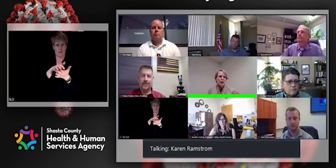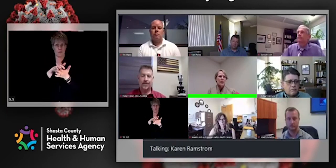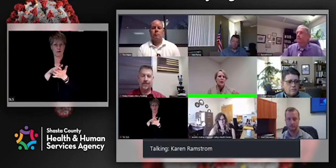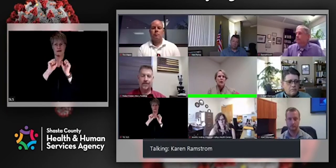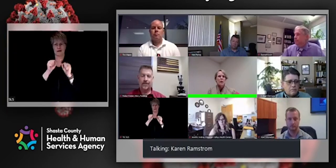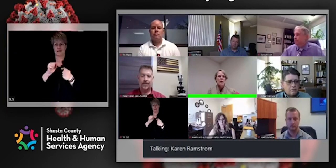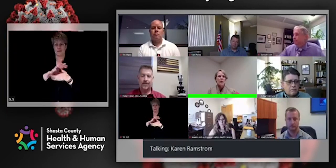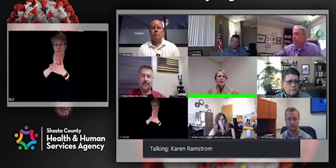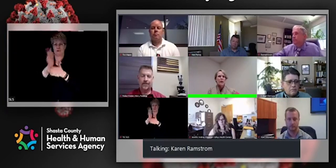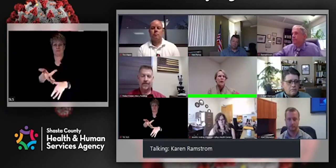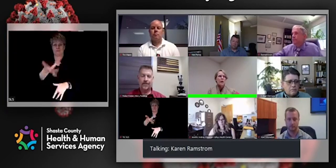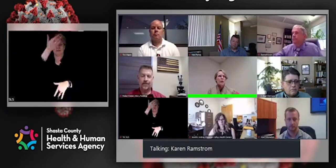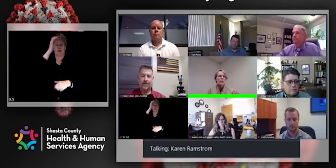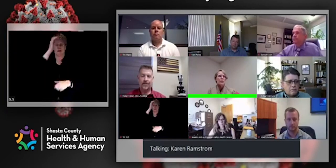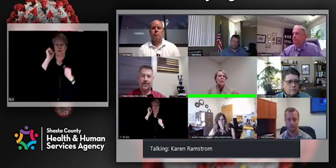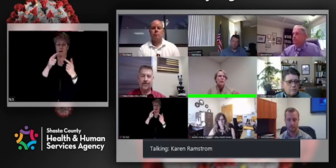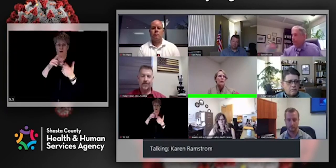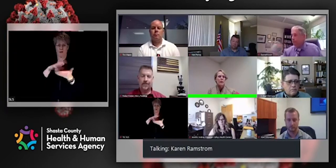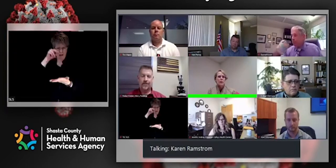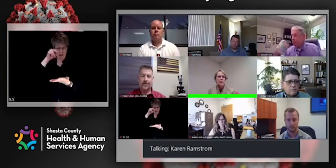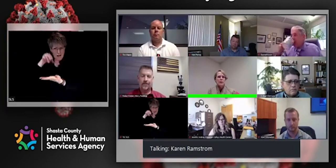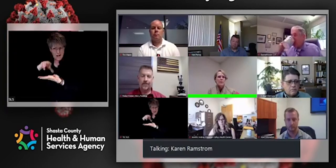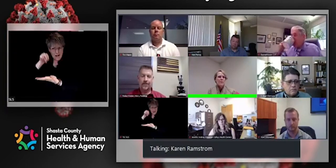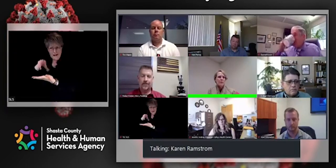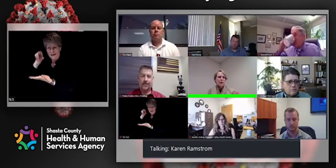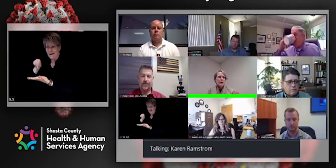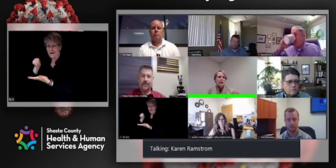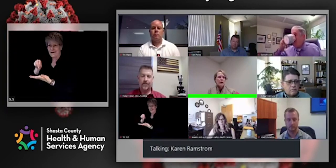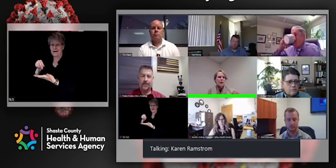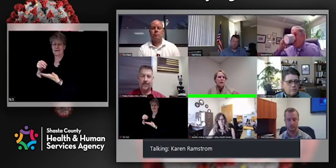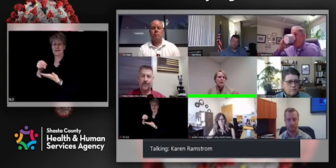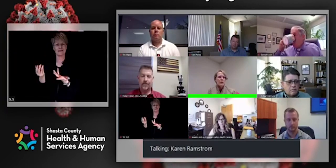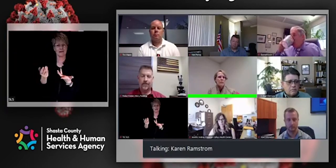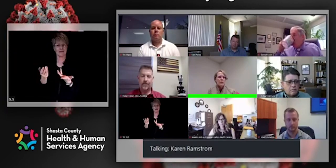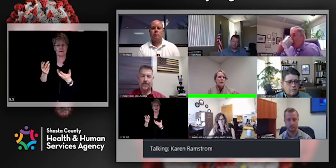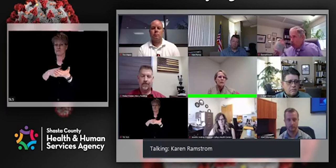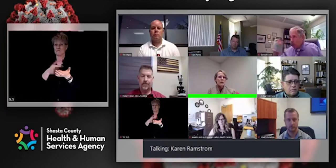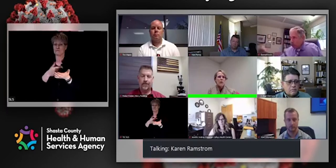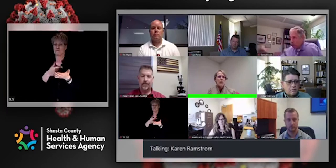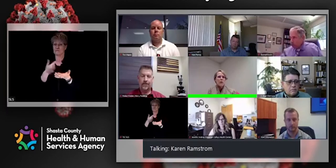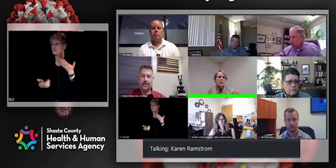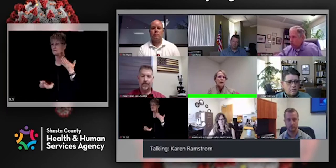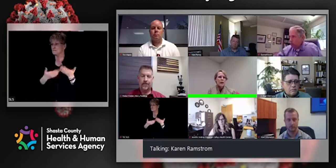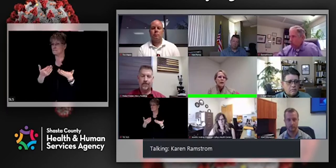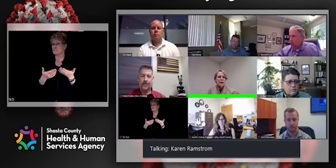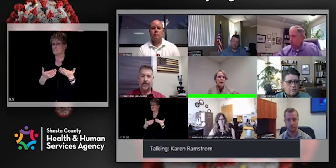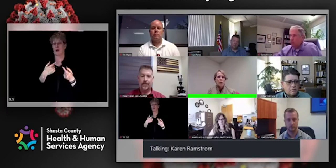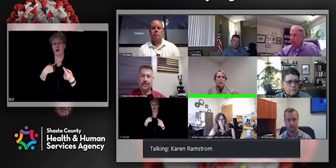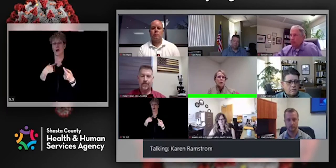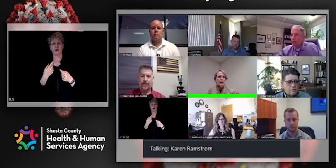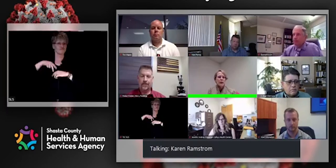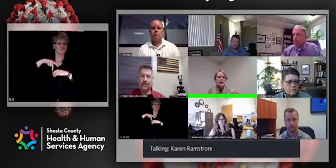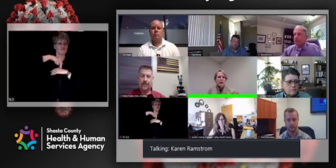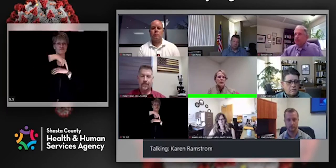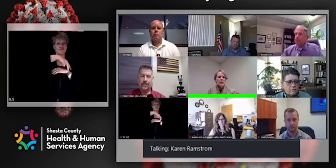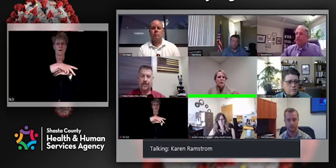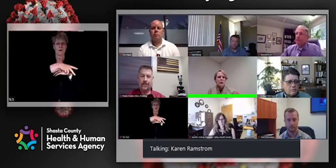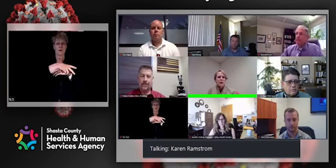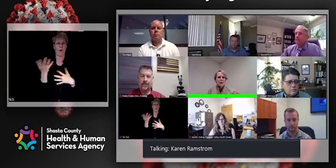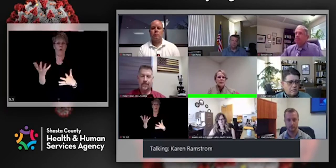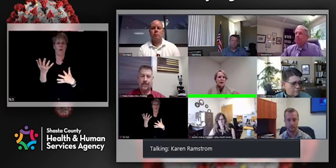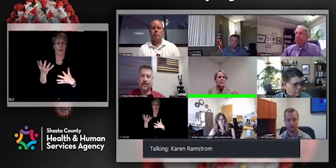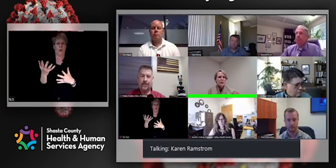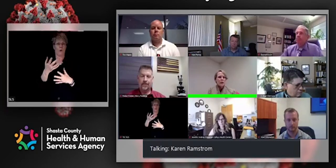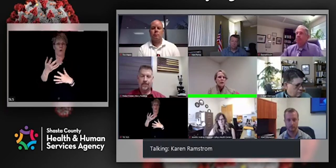all learning. And so, oh, you might forget, oh gosh, I left my, you know, my, uh, my mask in my car. Let me go back and get it or what have you. And